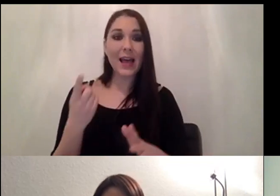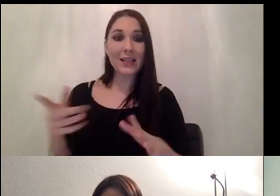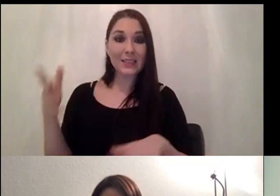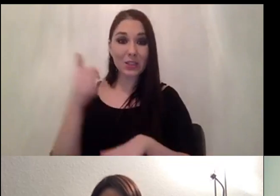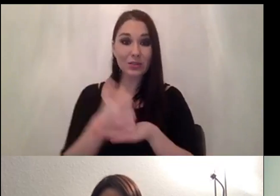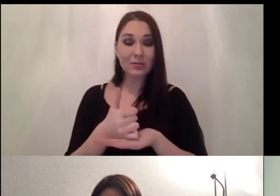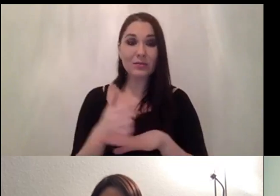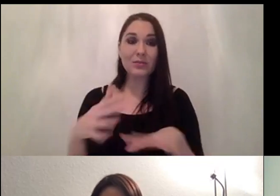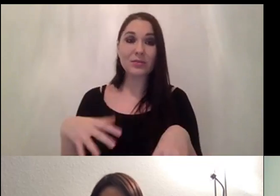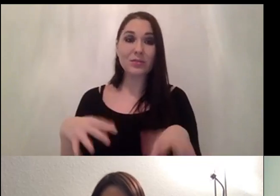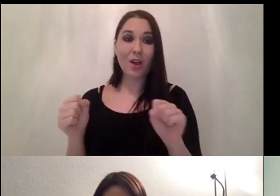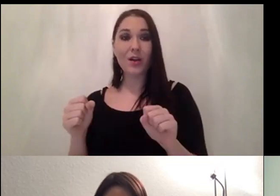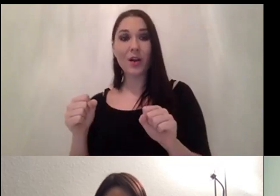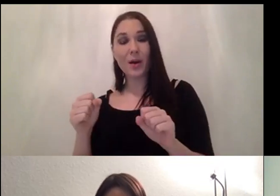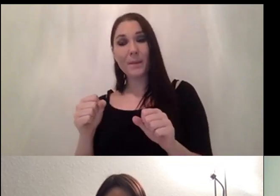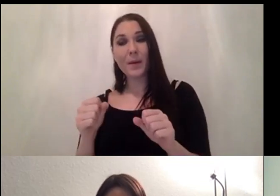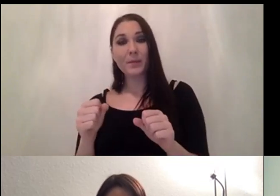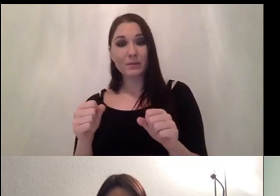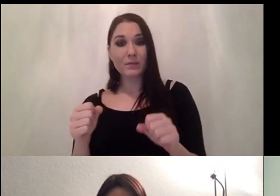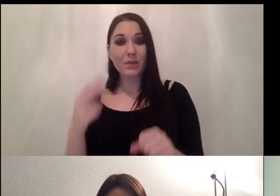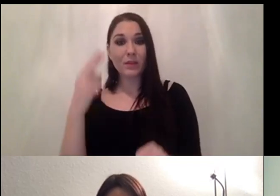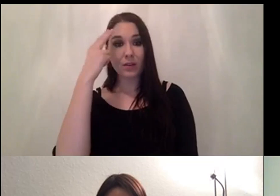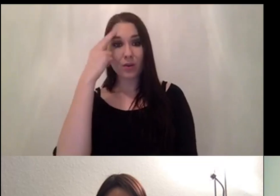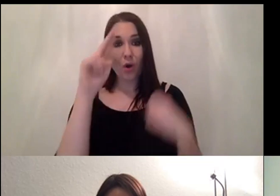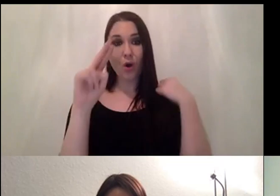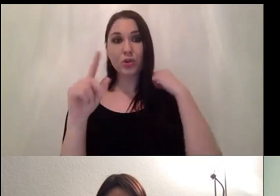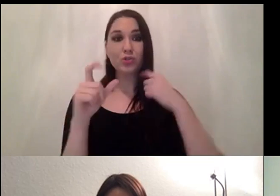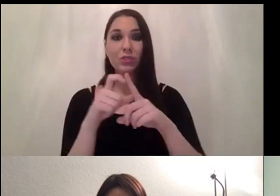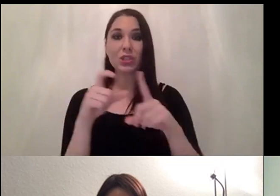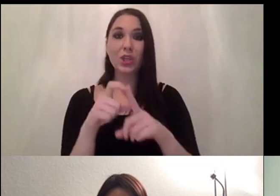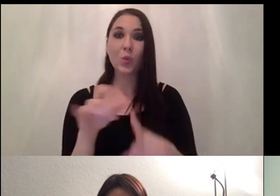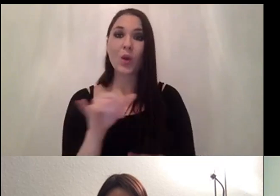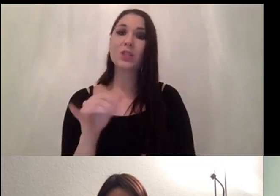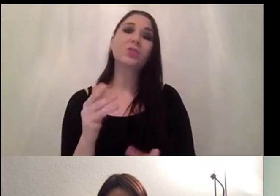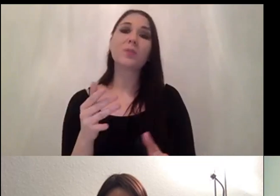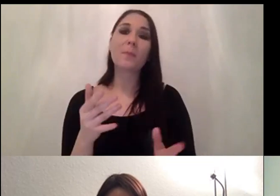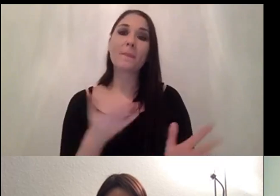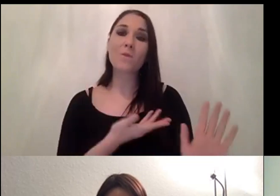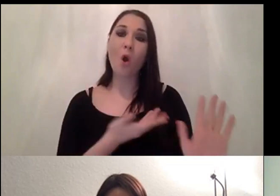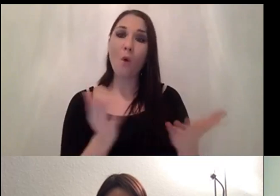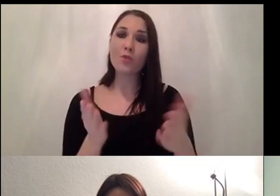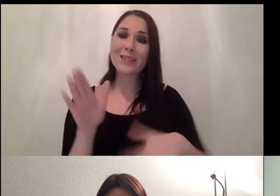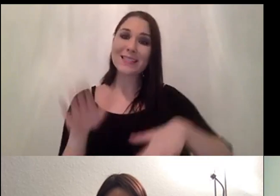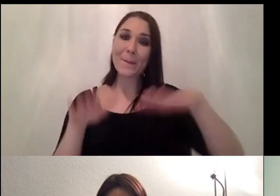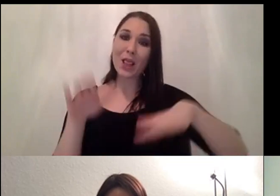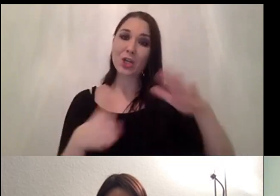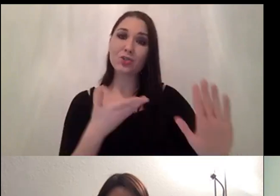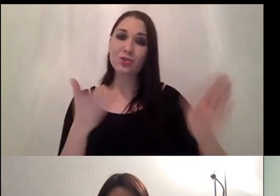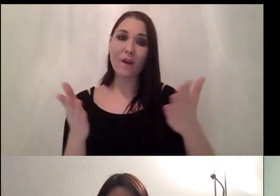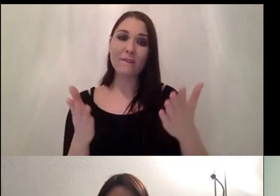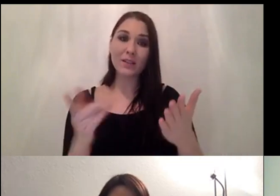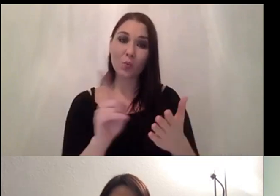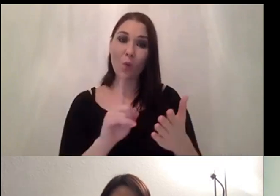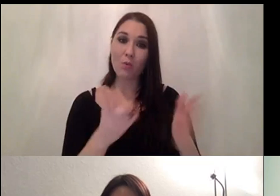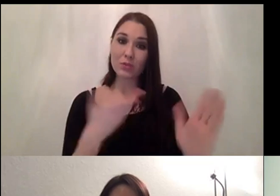drishti sorry startup called drishti which are offering a very similar service to what you presented